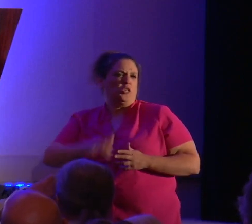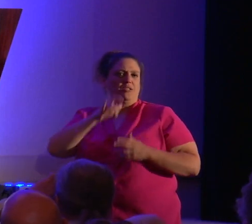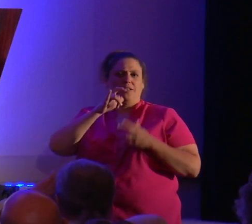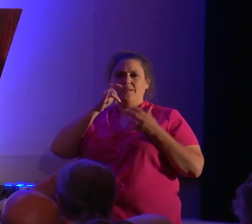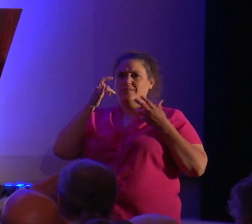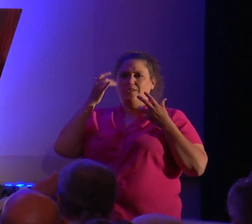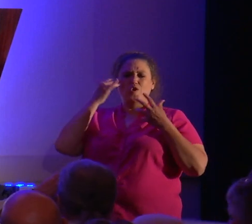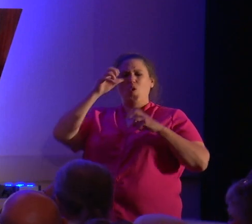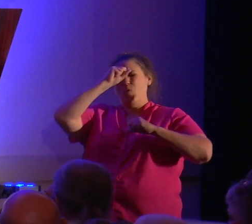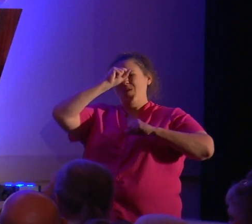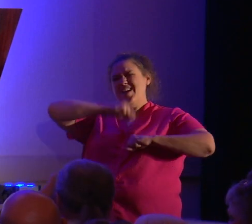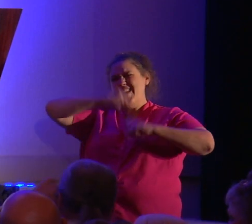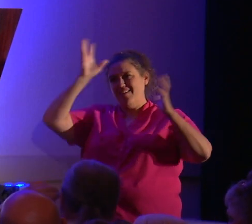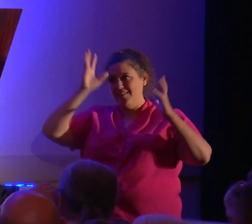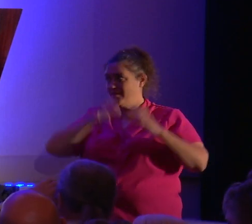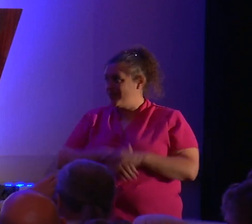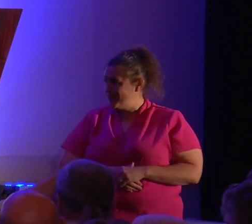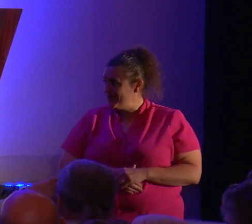know anything.